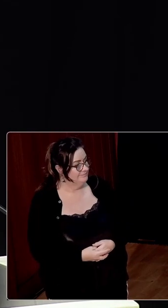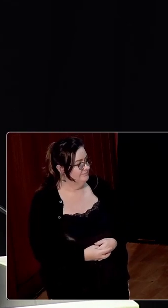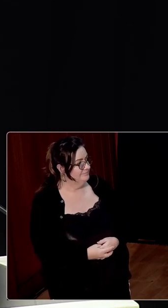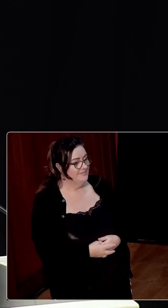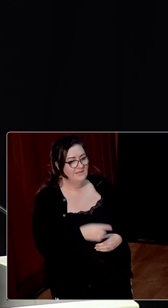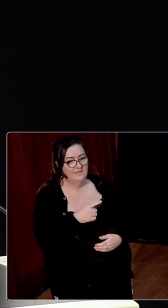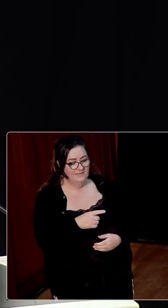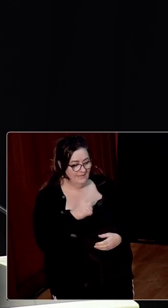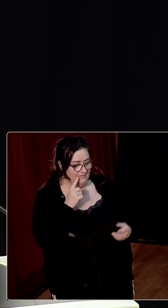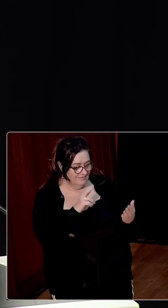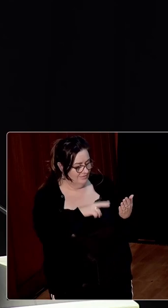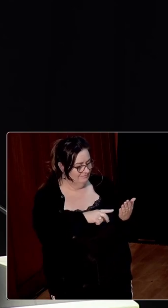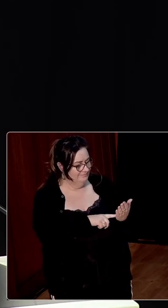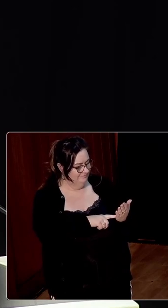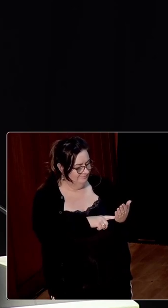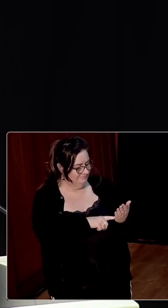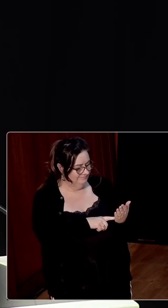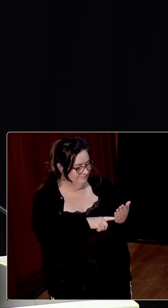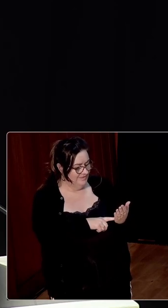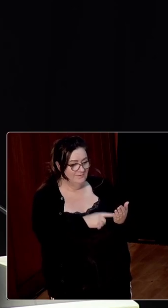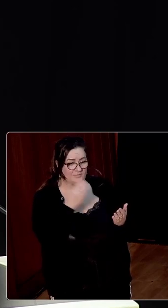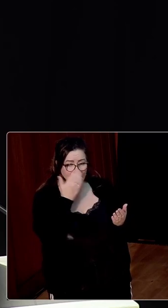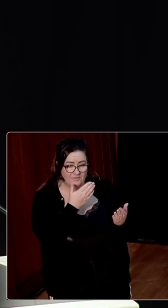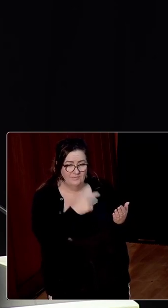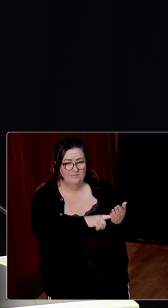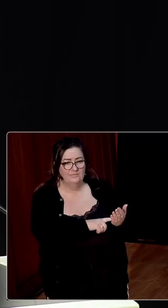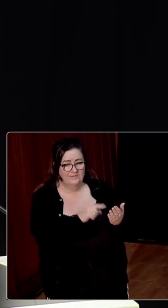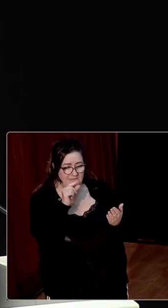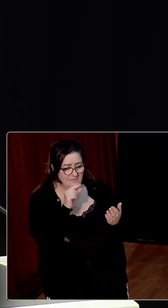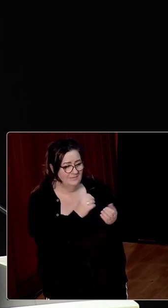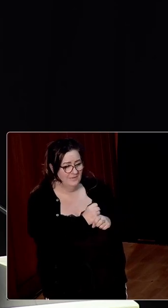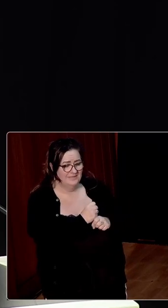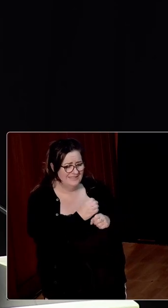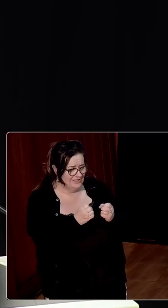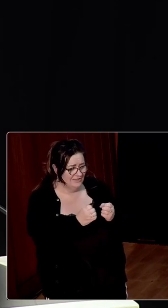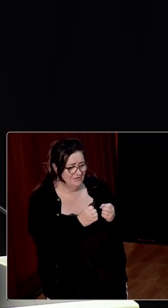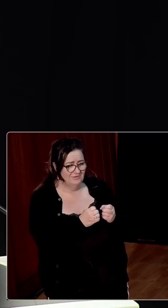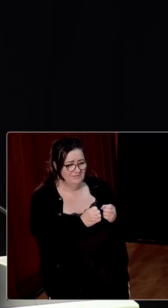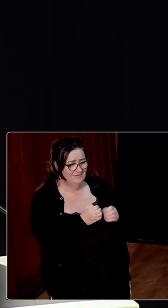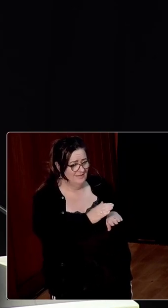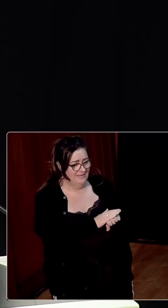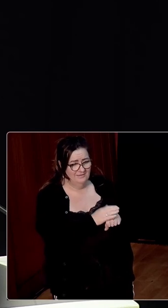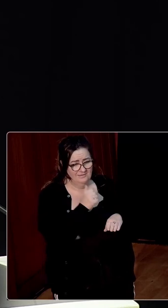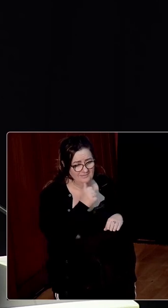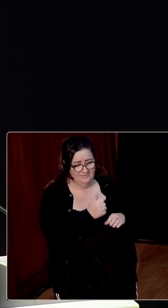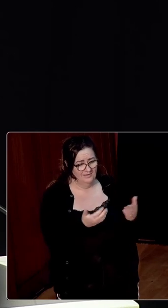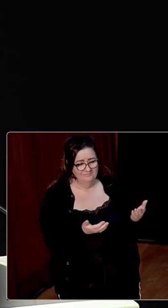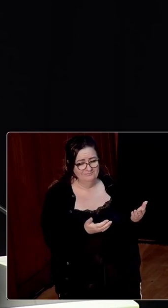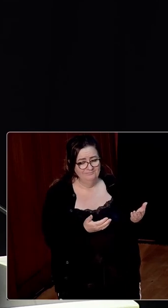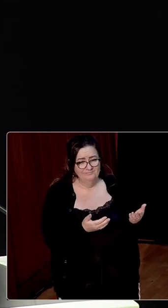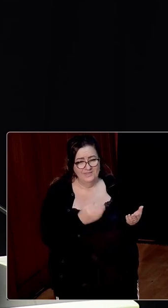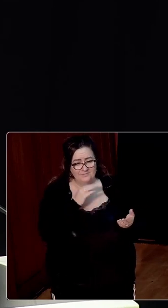It offers us a glimpse into the communal nature of grief, in which each seemingly senseless death reminded everyone